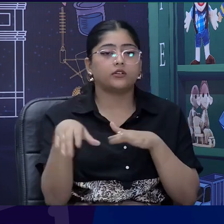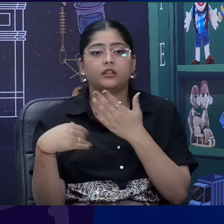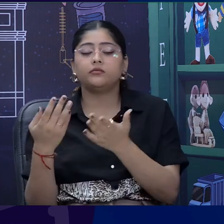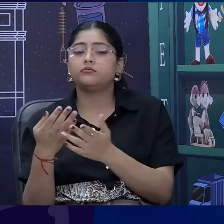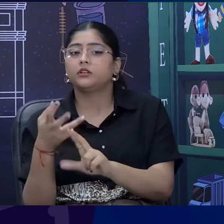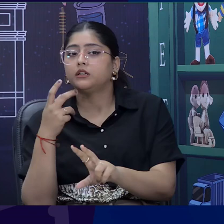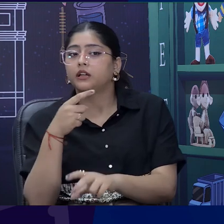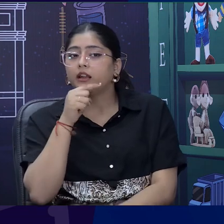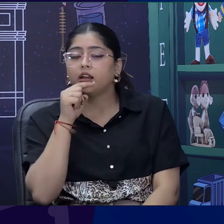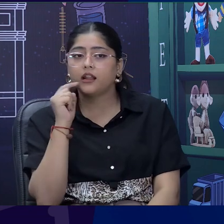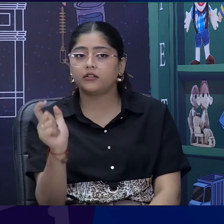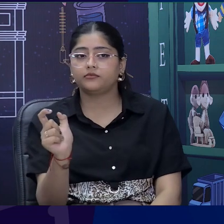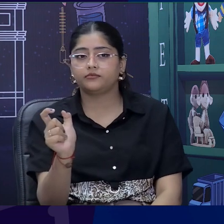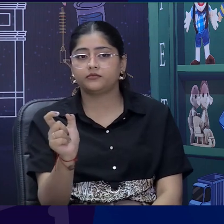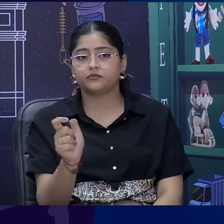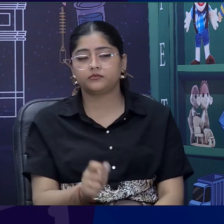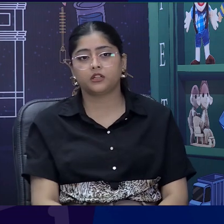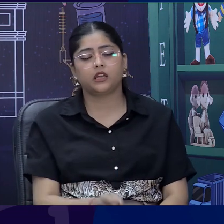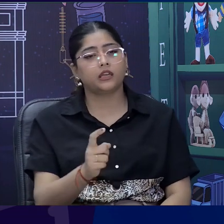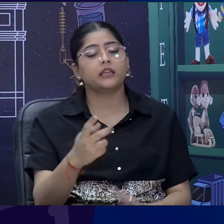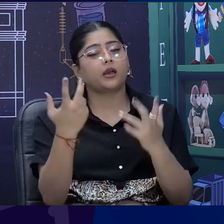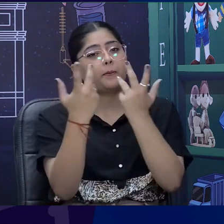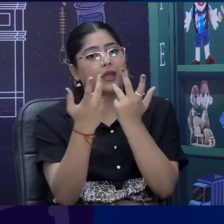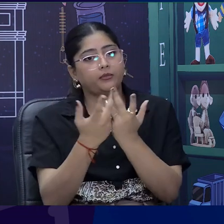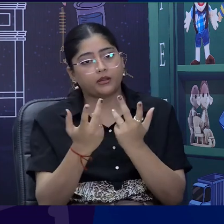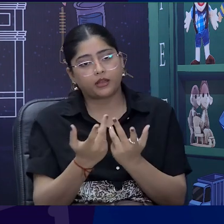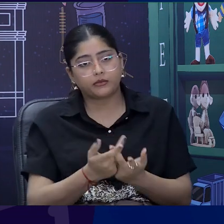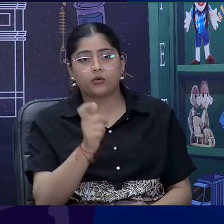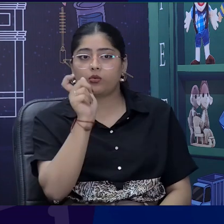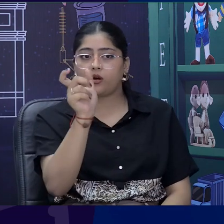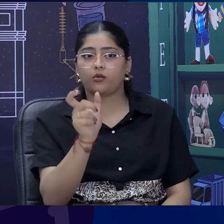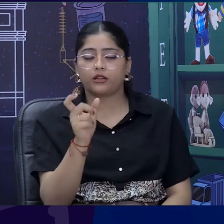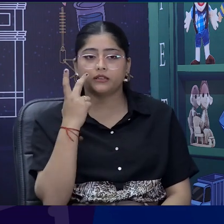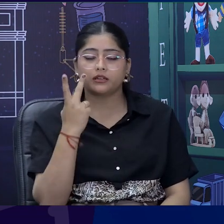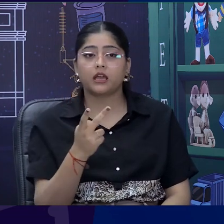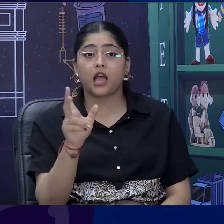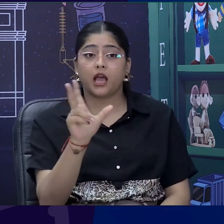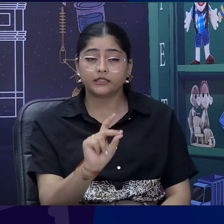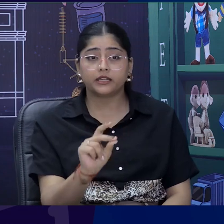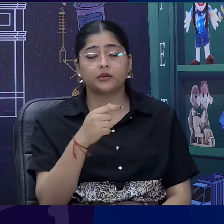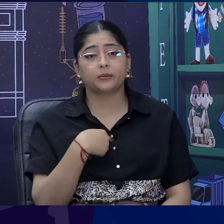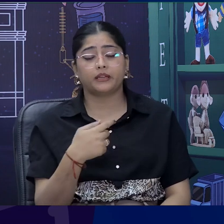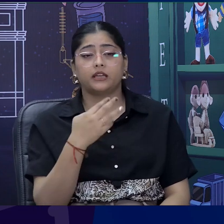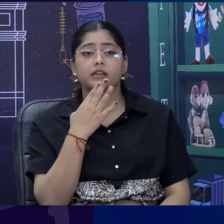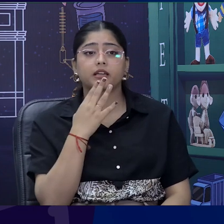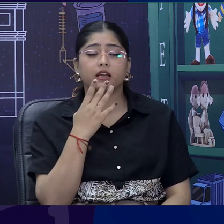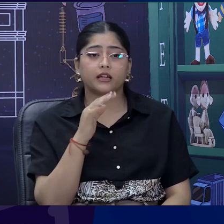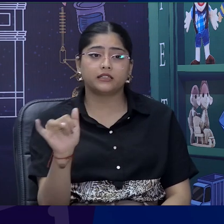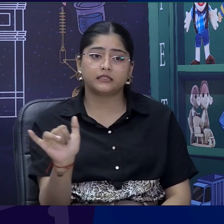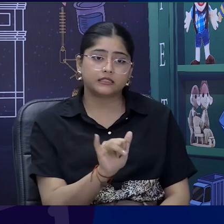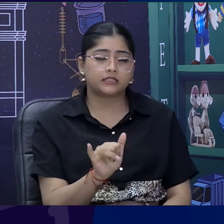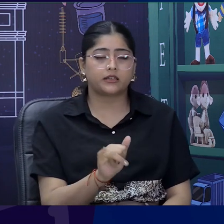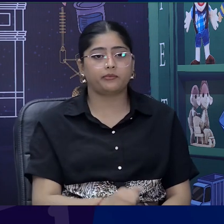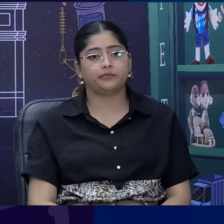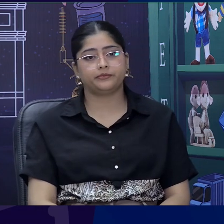So, these are also rhyming words. Again, I have written in a printed mode,